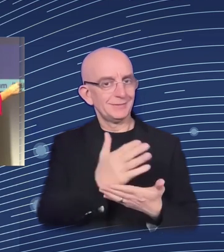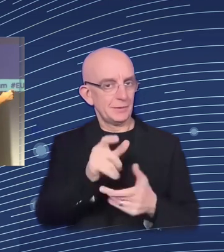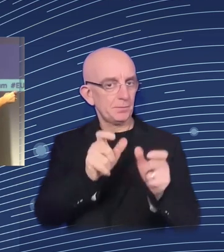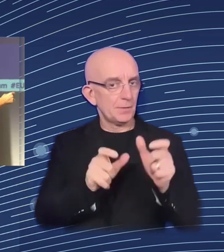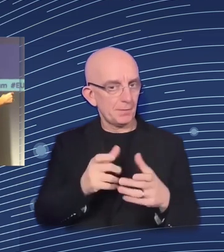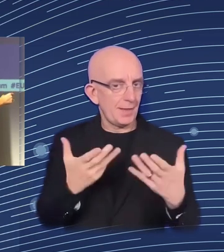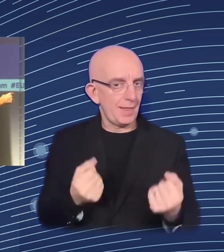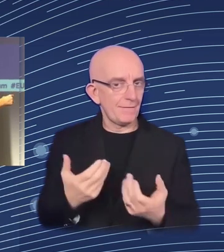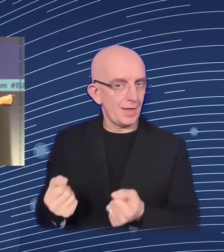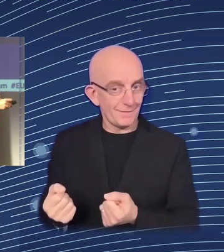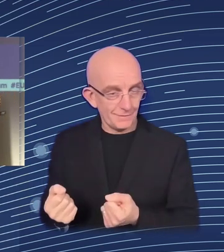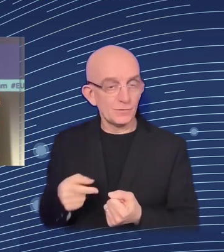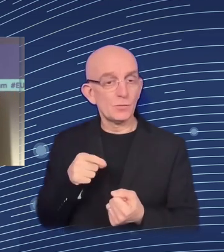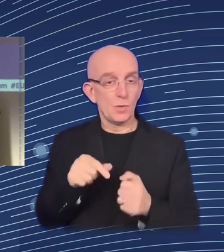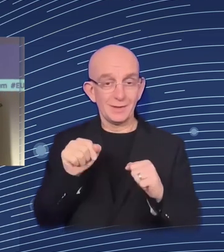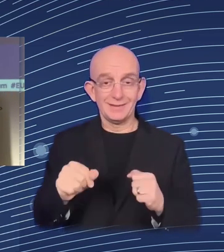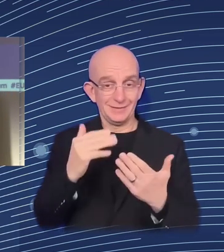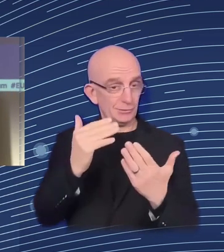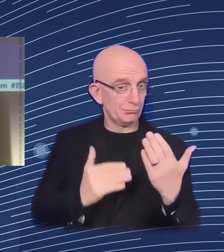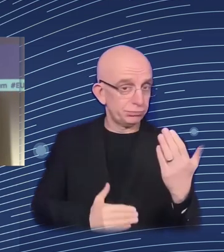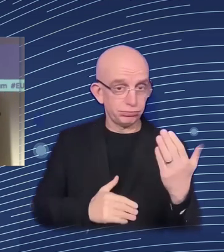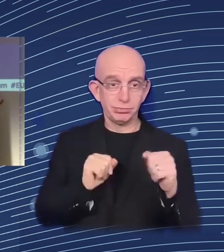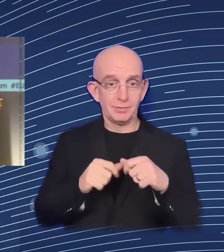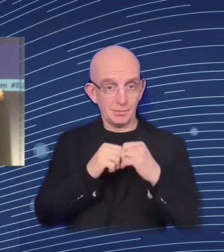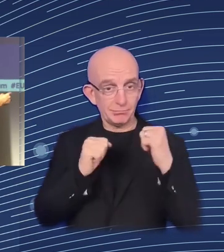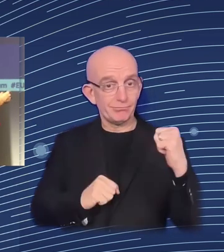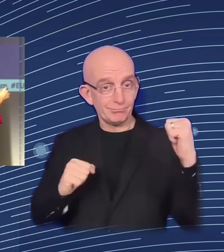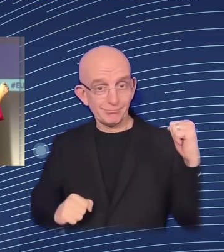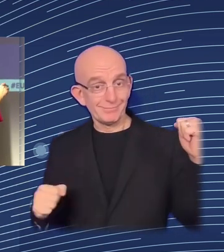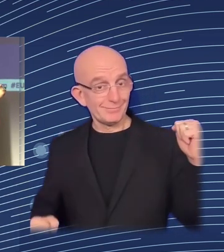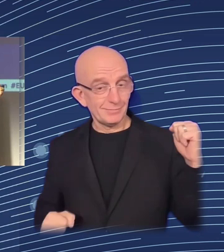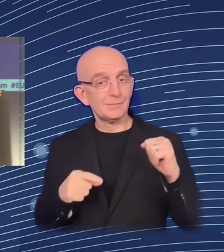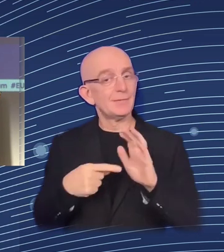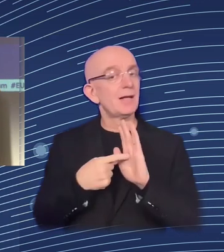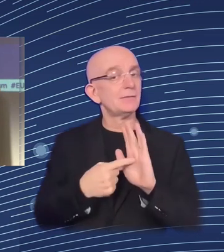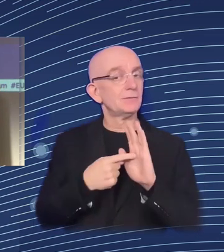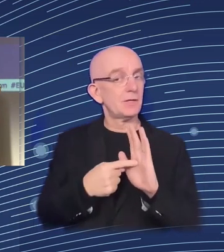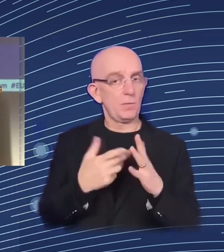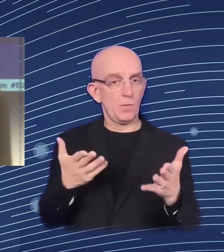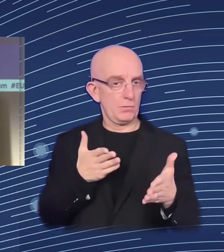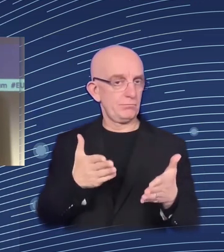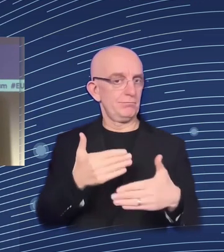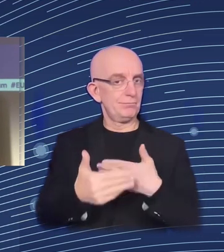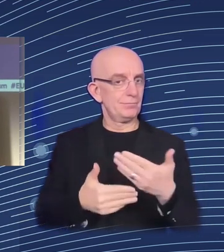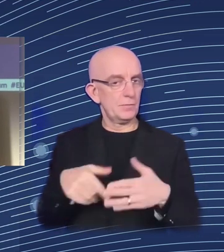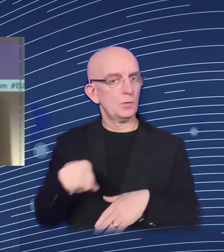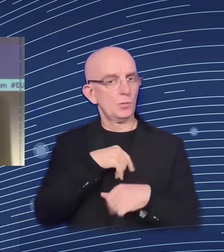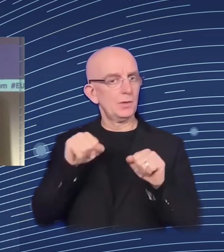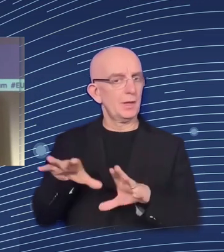process of digital transformation to certain social outcome and the capacity of the welfare to